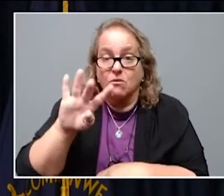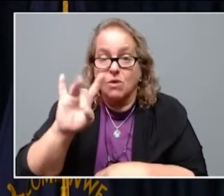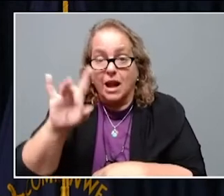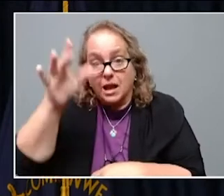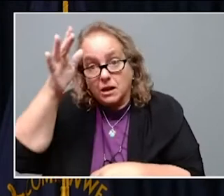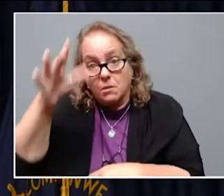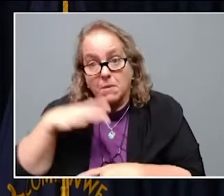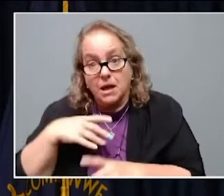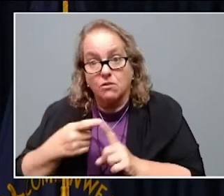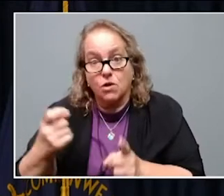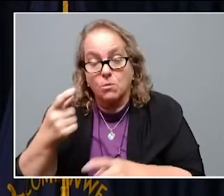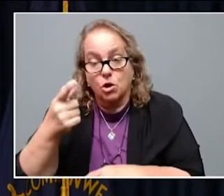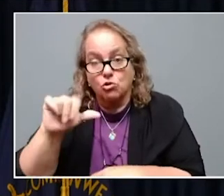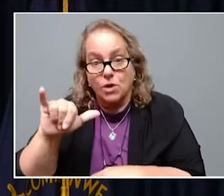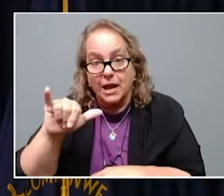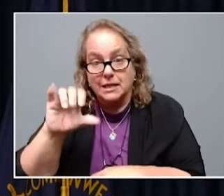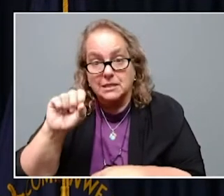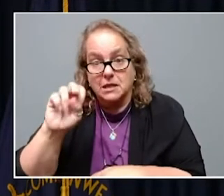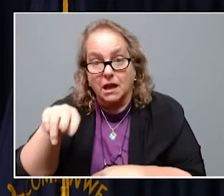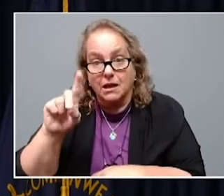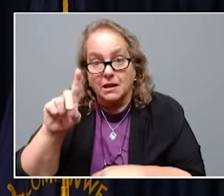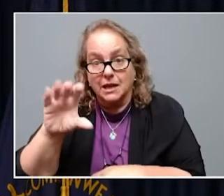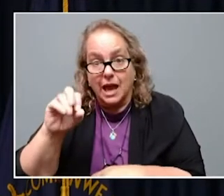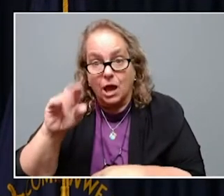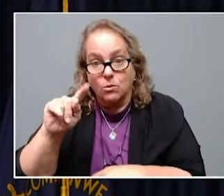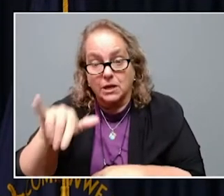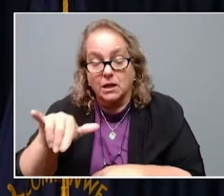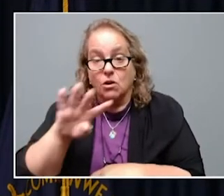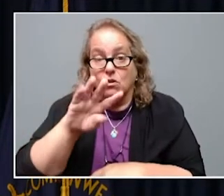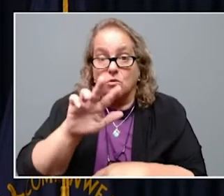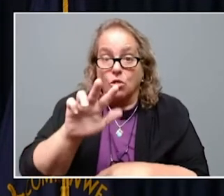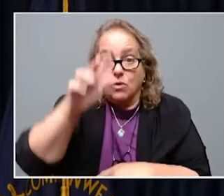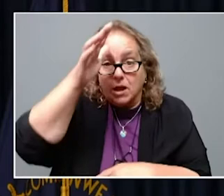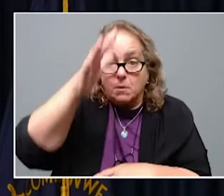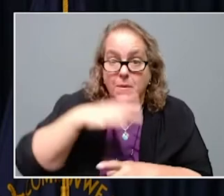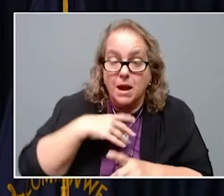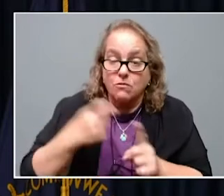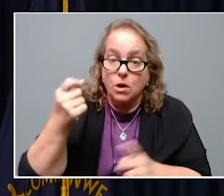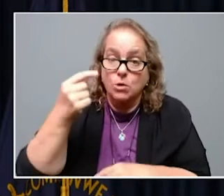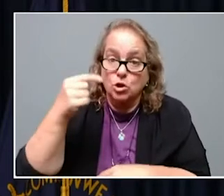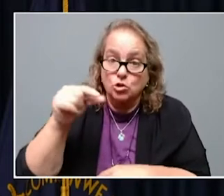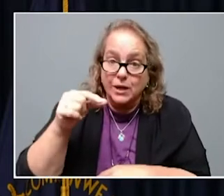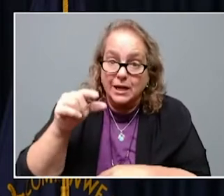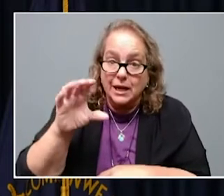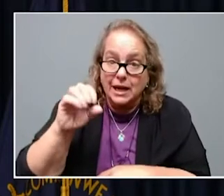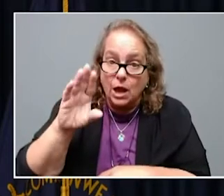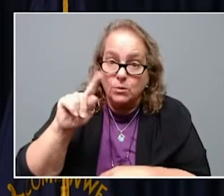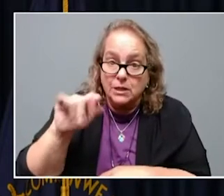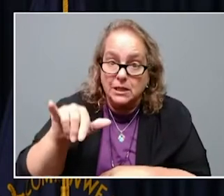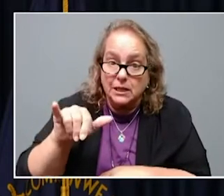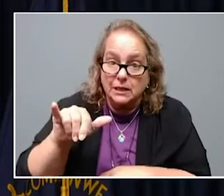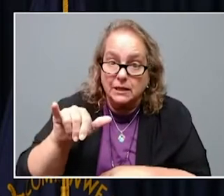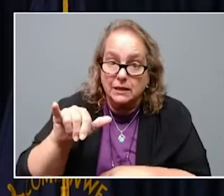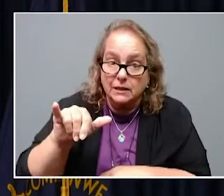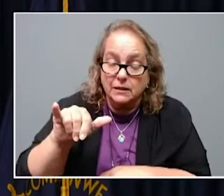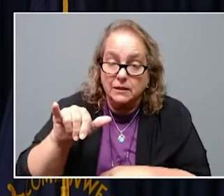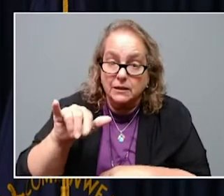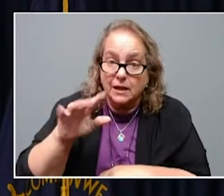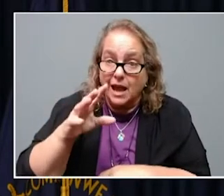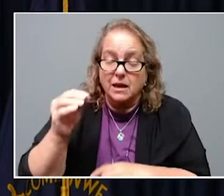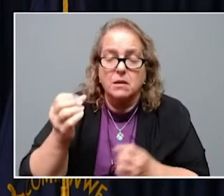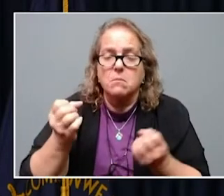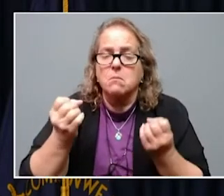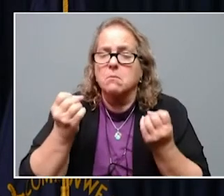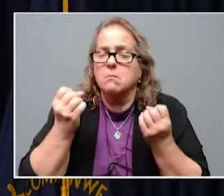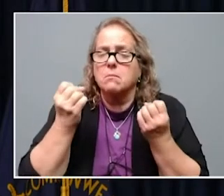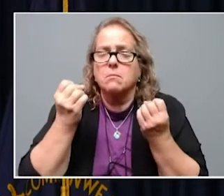During his Monday afternoon COVID-19 briefing, Governor Andy Beshear pointed to signs that the latest surge of the virus may be leveling